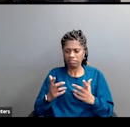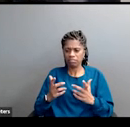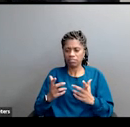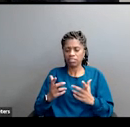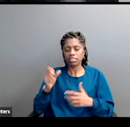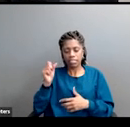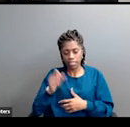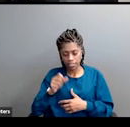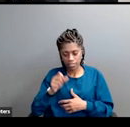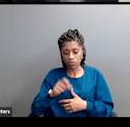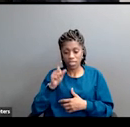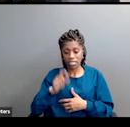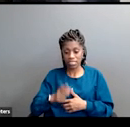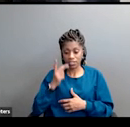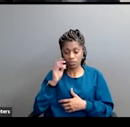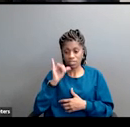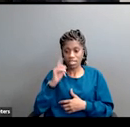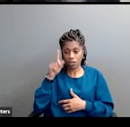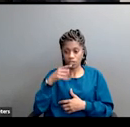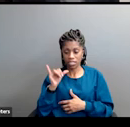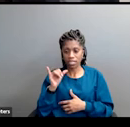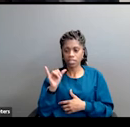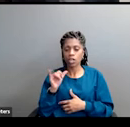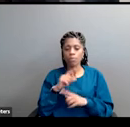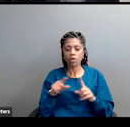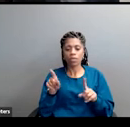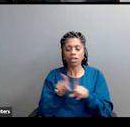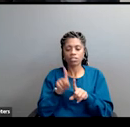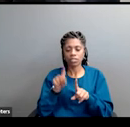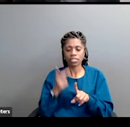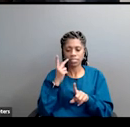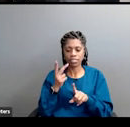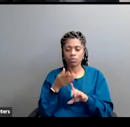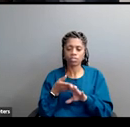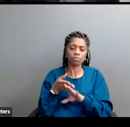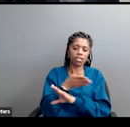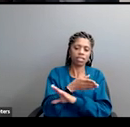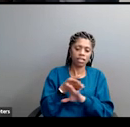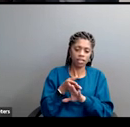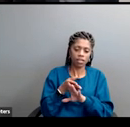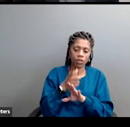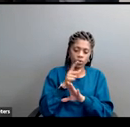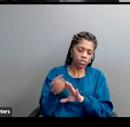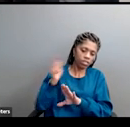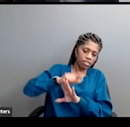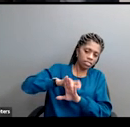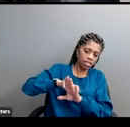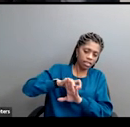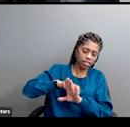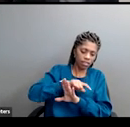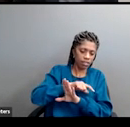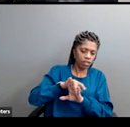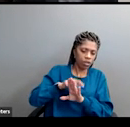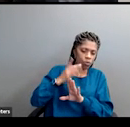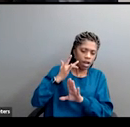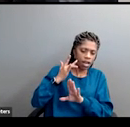Yes, we need to look at that hierarchy, but then we also need to look behind it. Who's promoting it? What's their strategy? Why are they doing